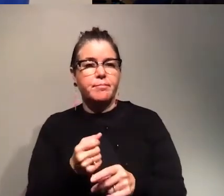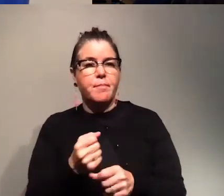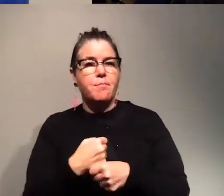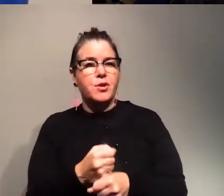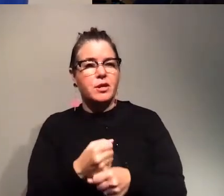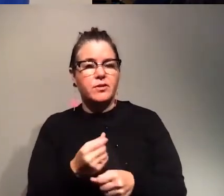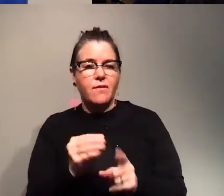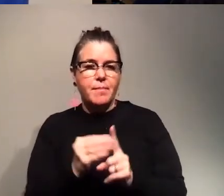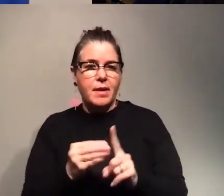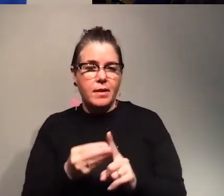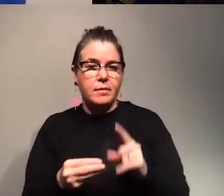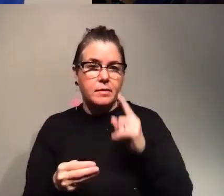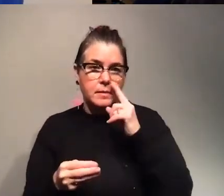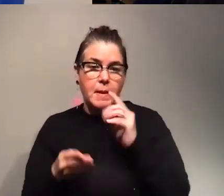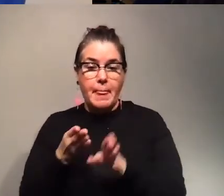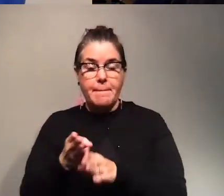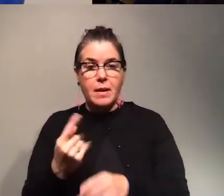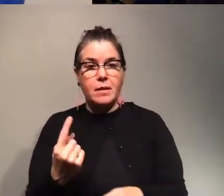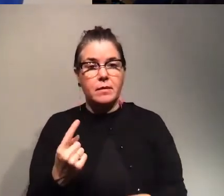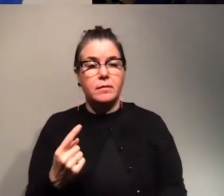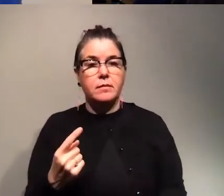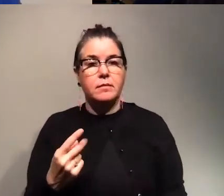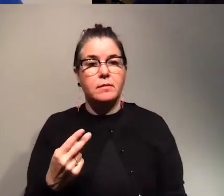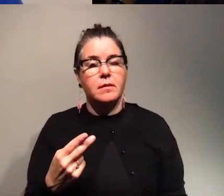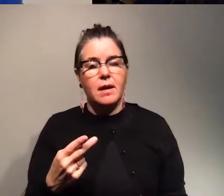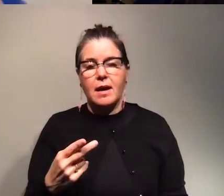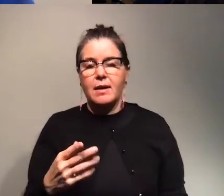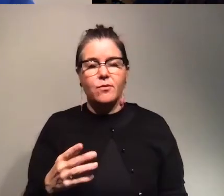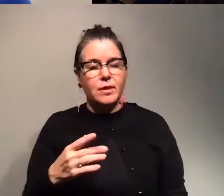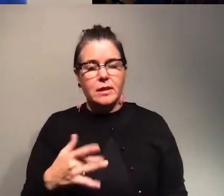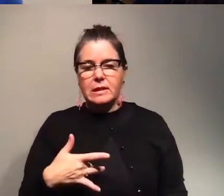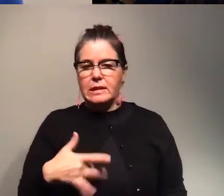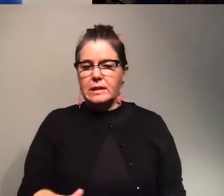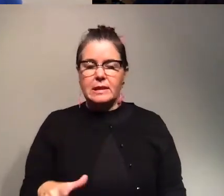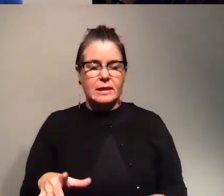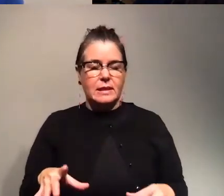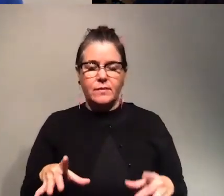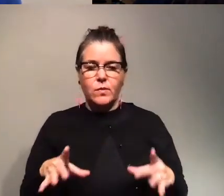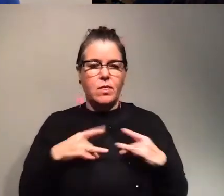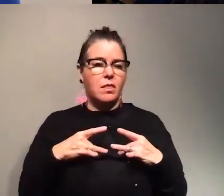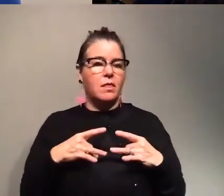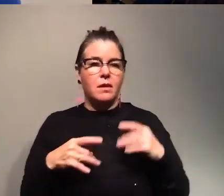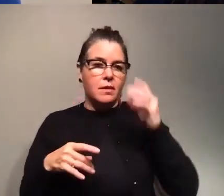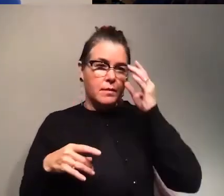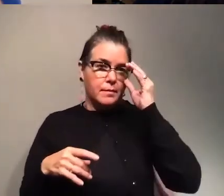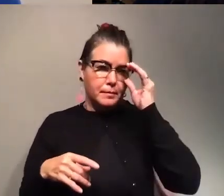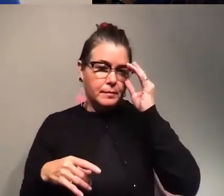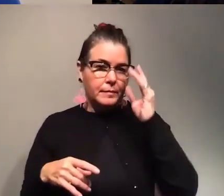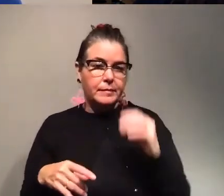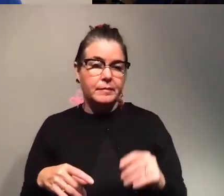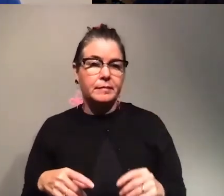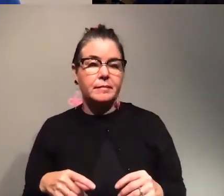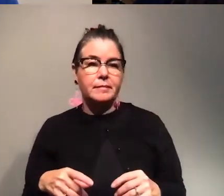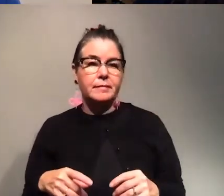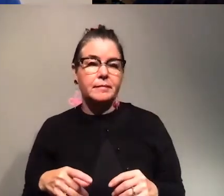the main banana we consume is highly susceptible so if we do not find a way to make sure